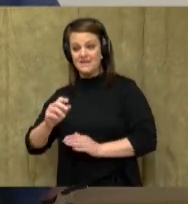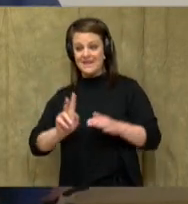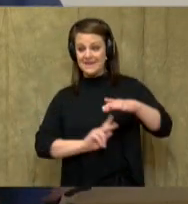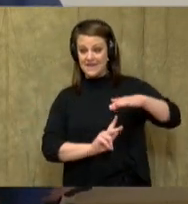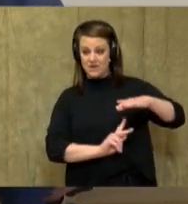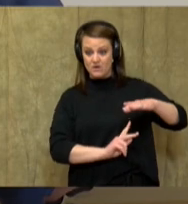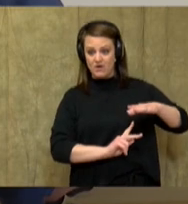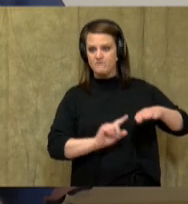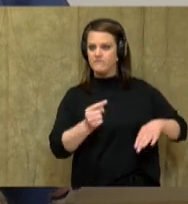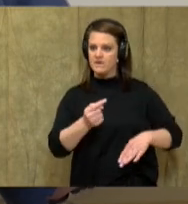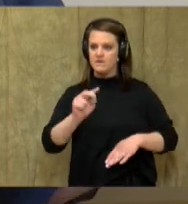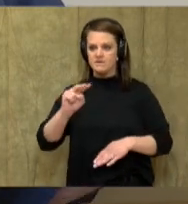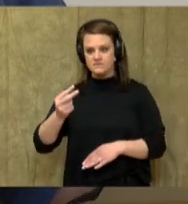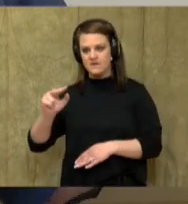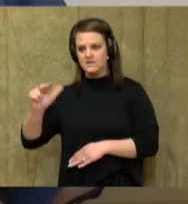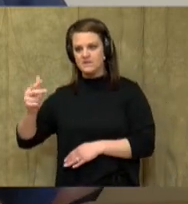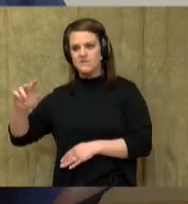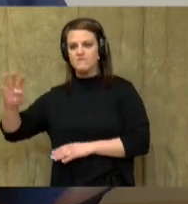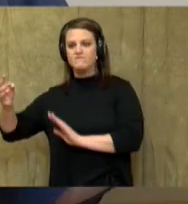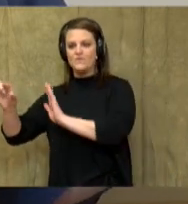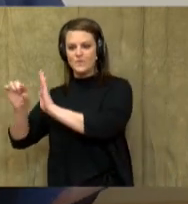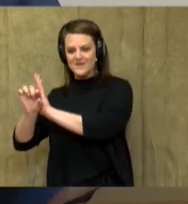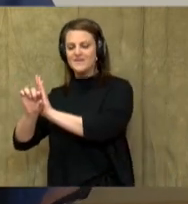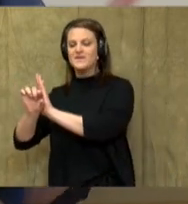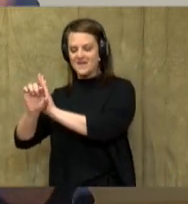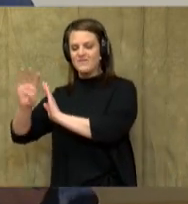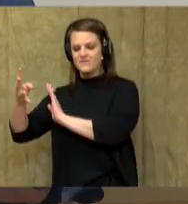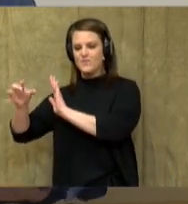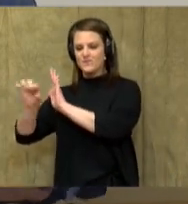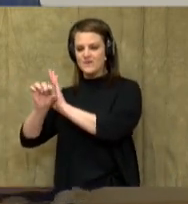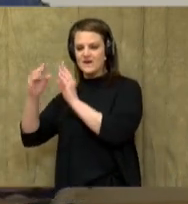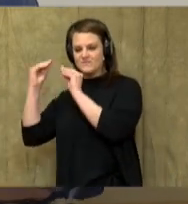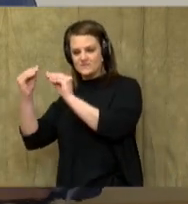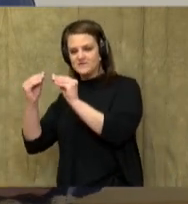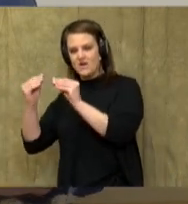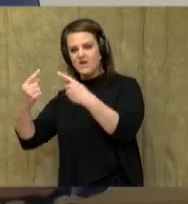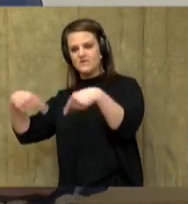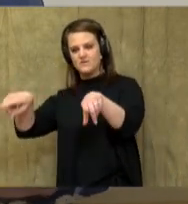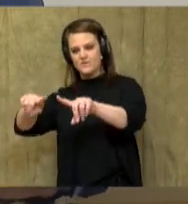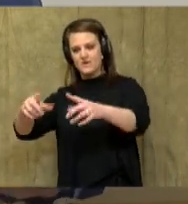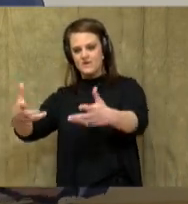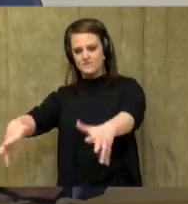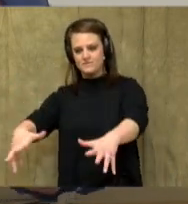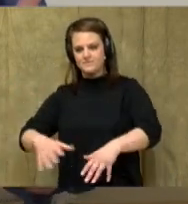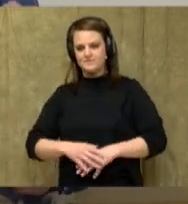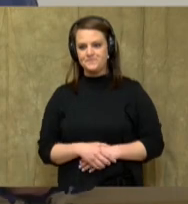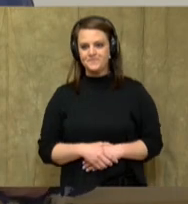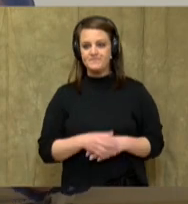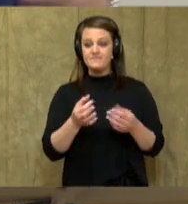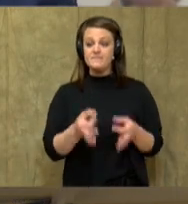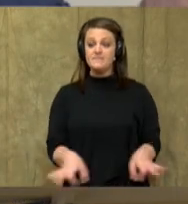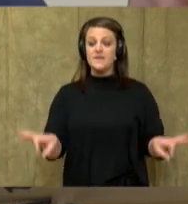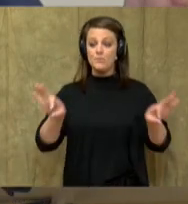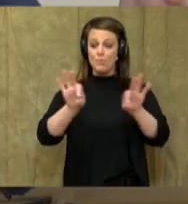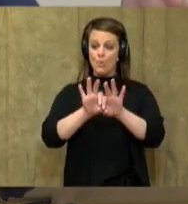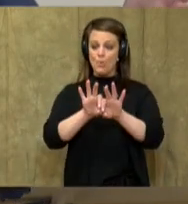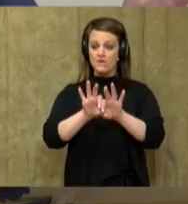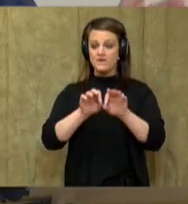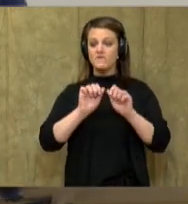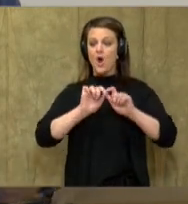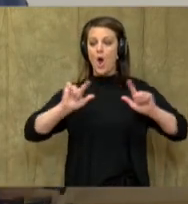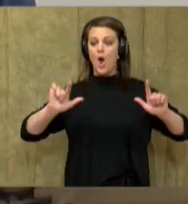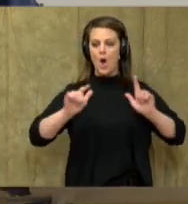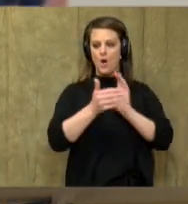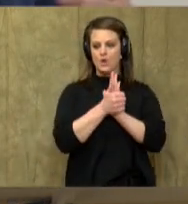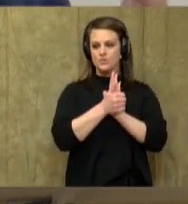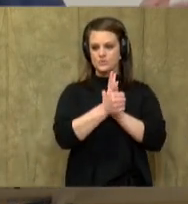through fourth grade, yes, fourth grade teachers have taught you. Don't forget, boys and girls, the importance of all your reading